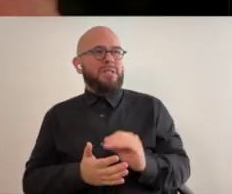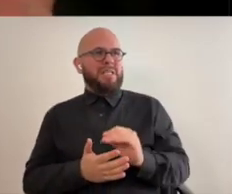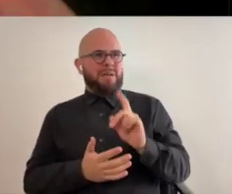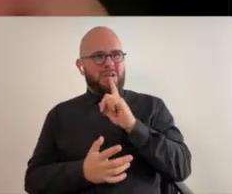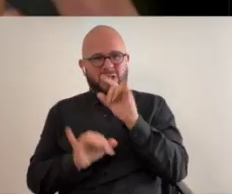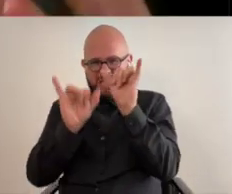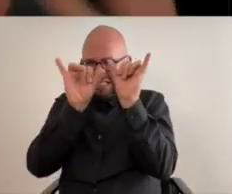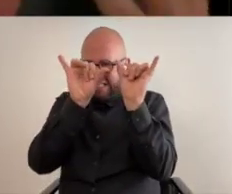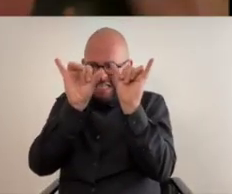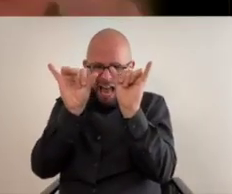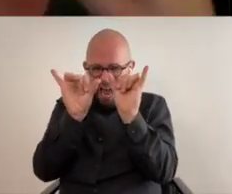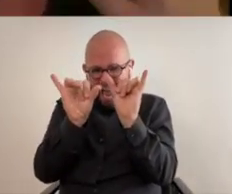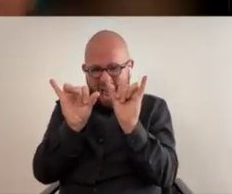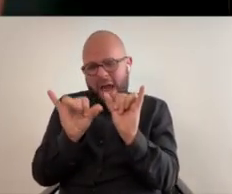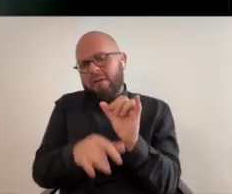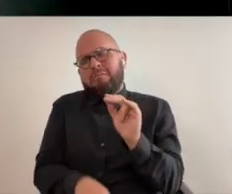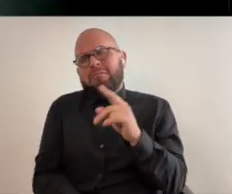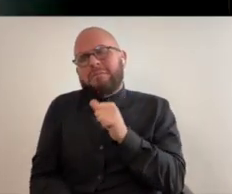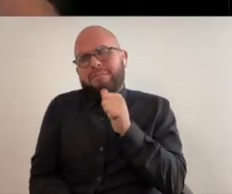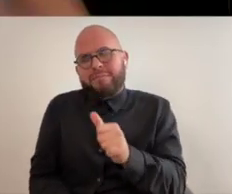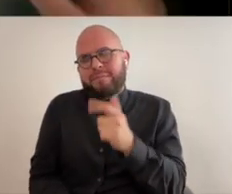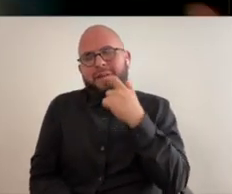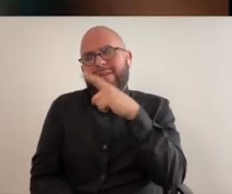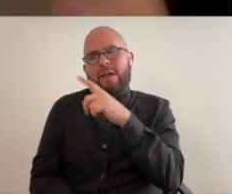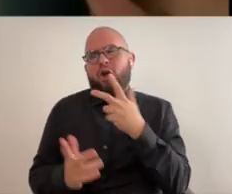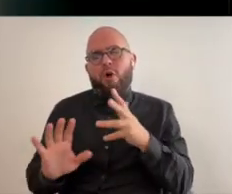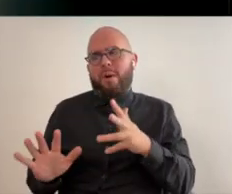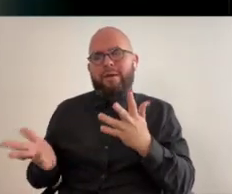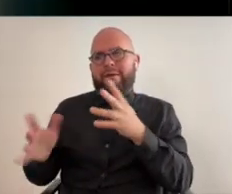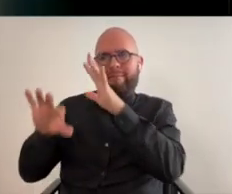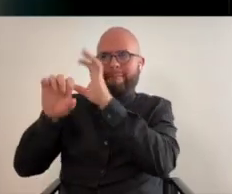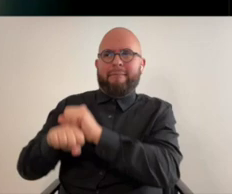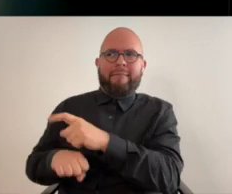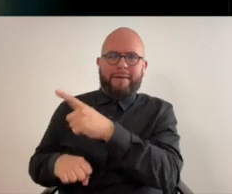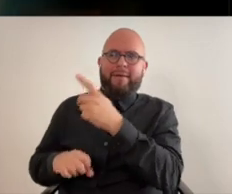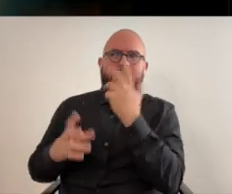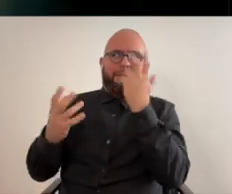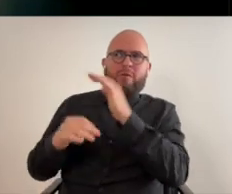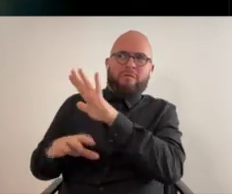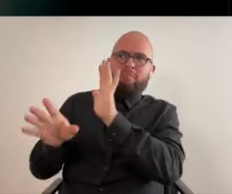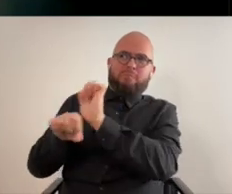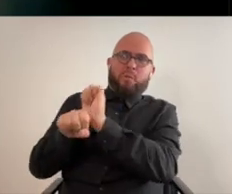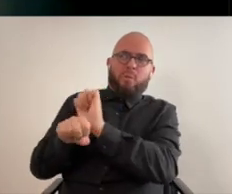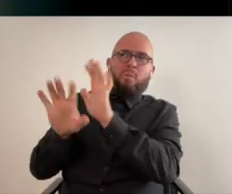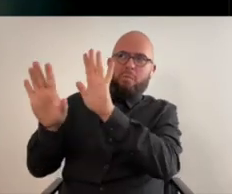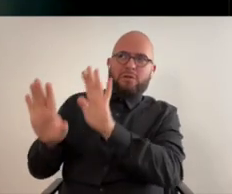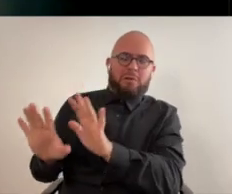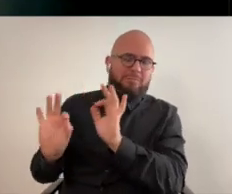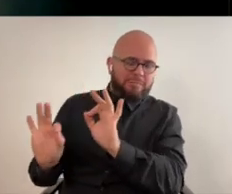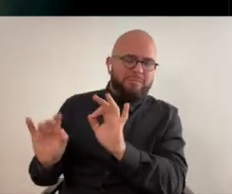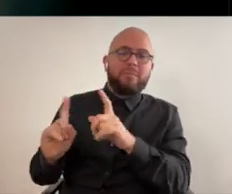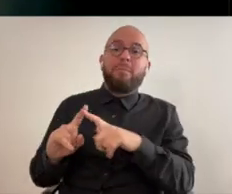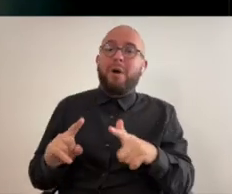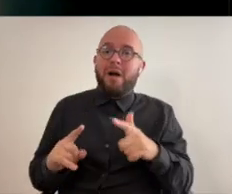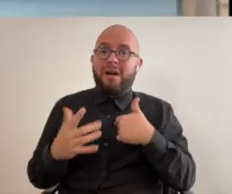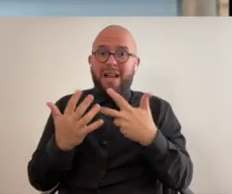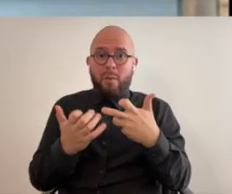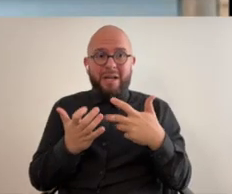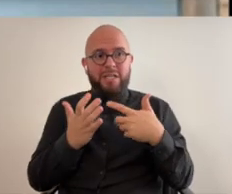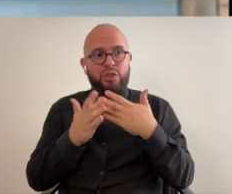truthful to their this their whole visual experience because they've got that down and that is beautiful